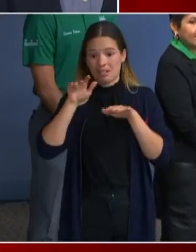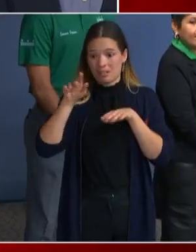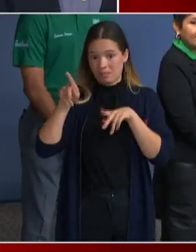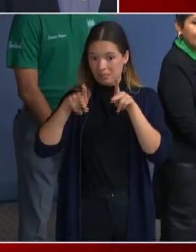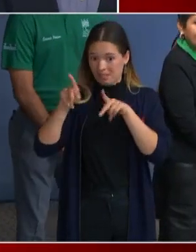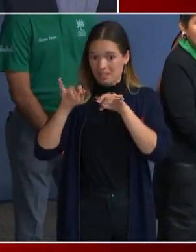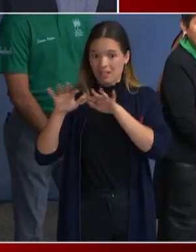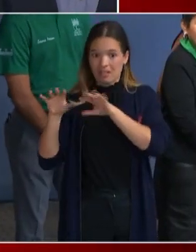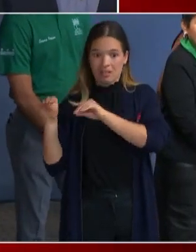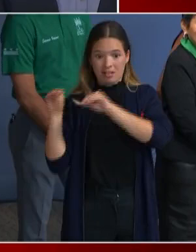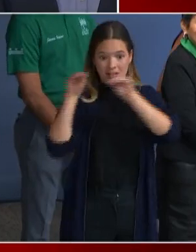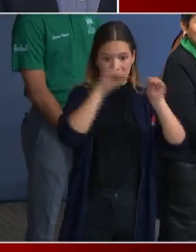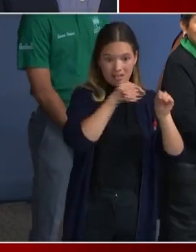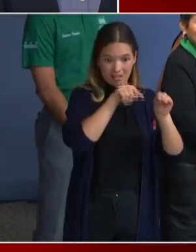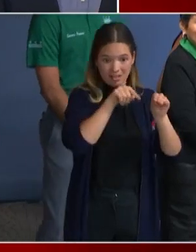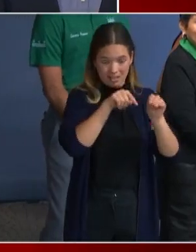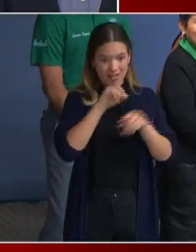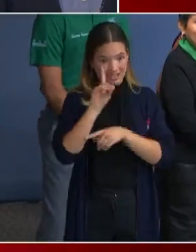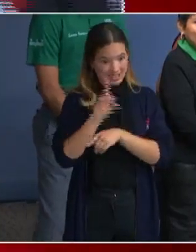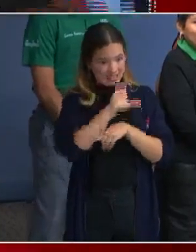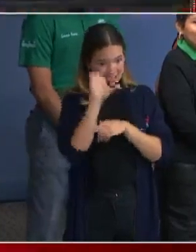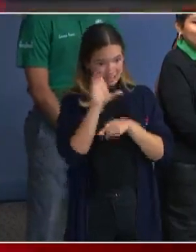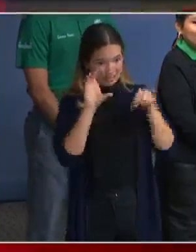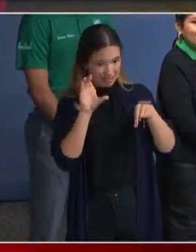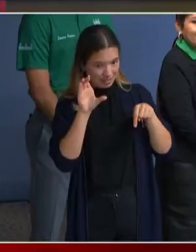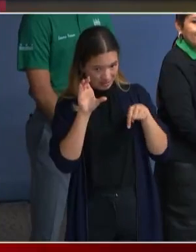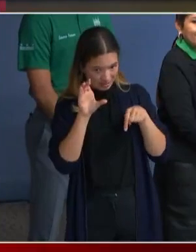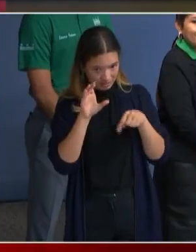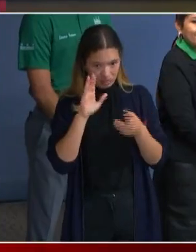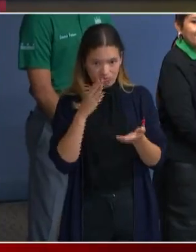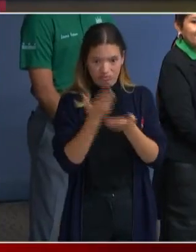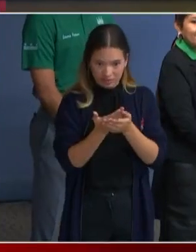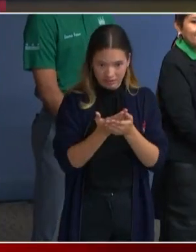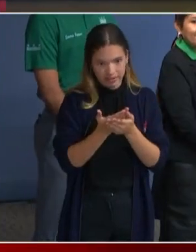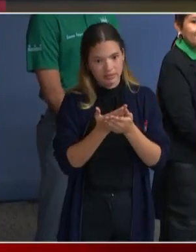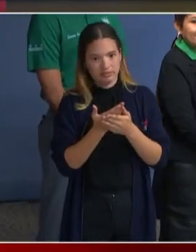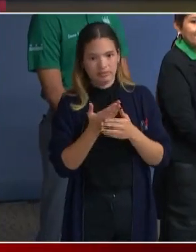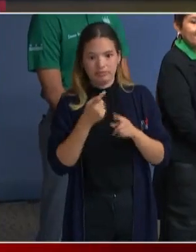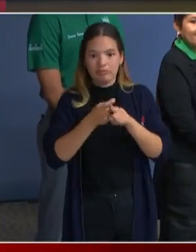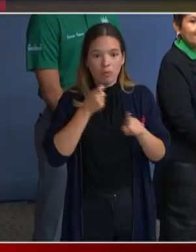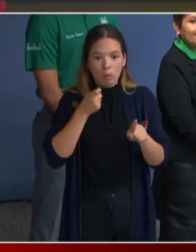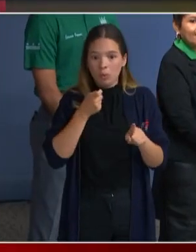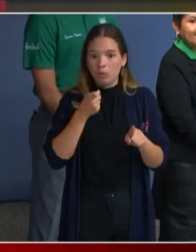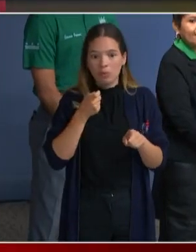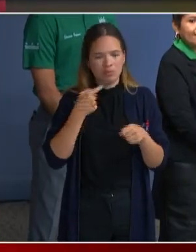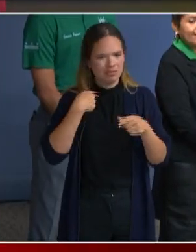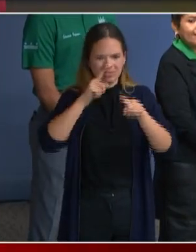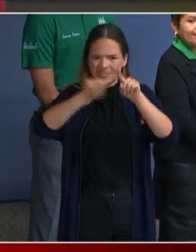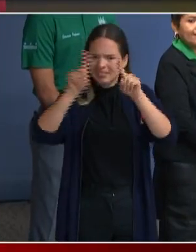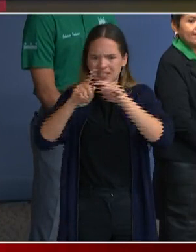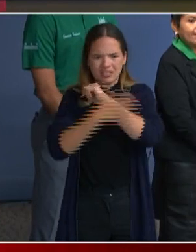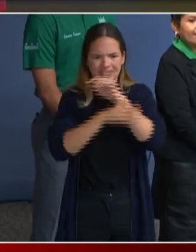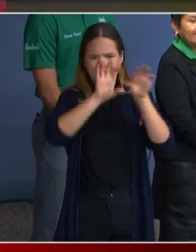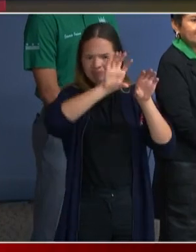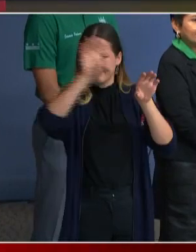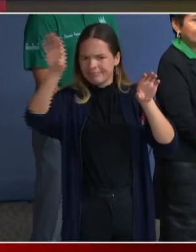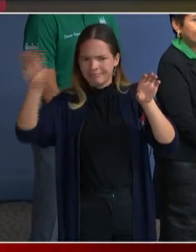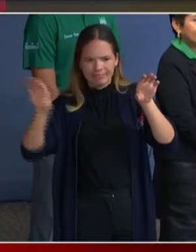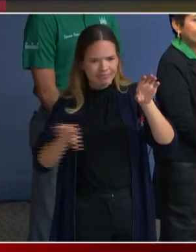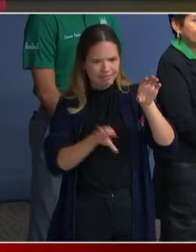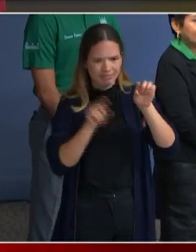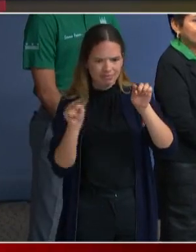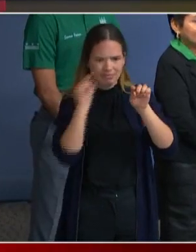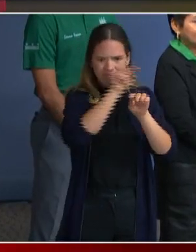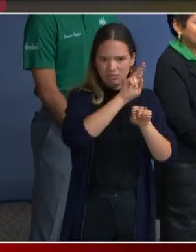through DC are arriving from a range of nations. Their experience in the United States